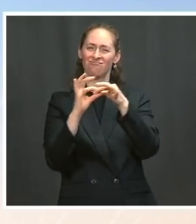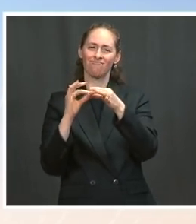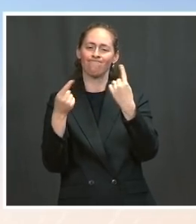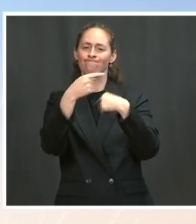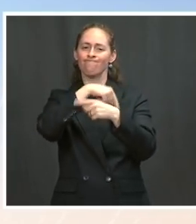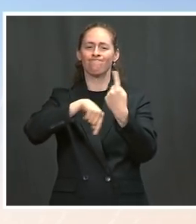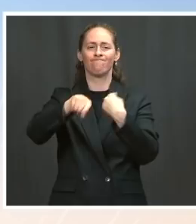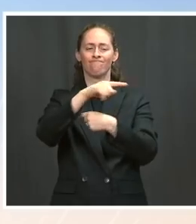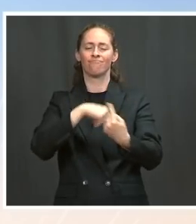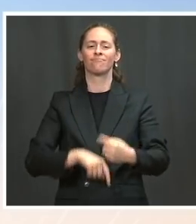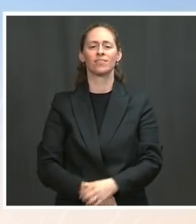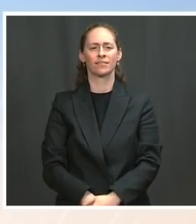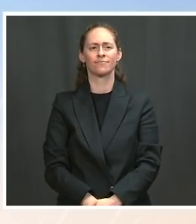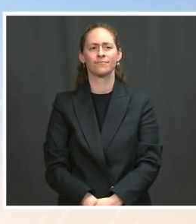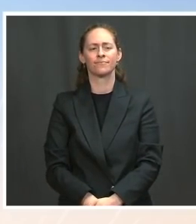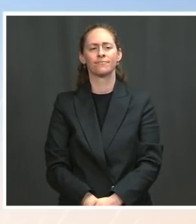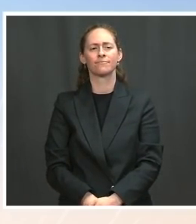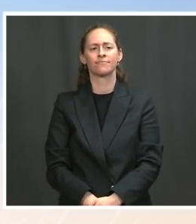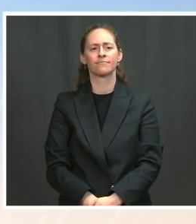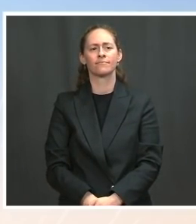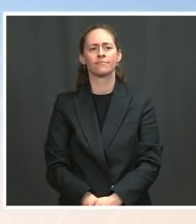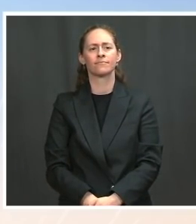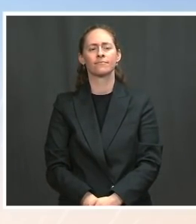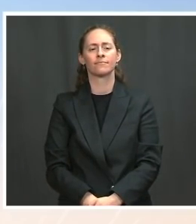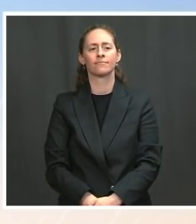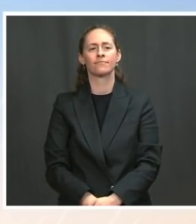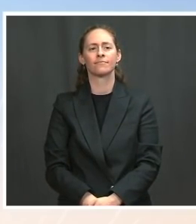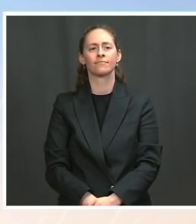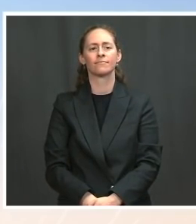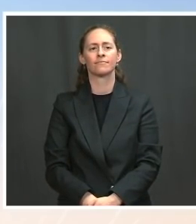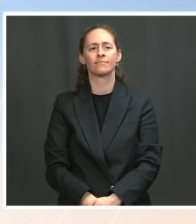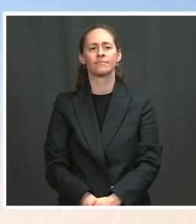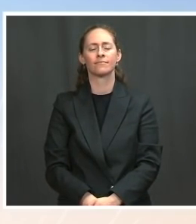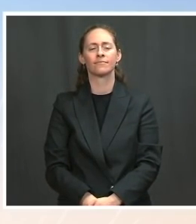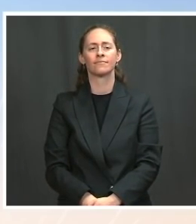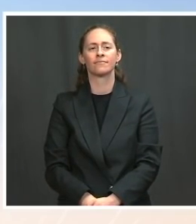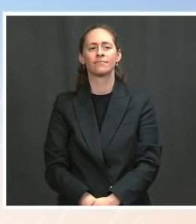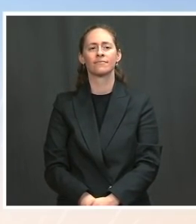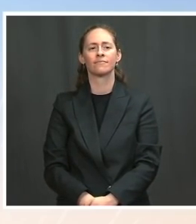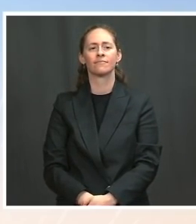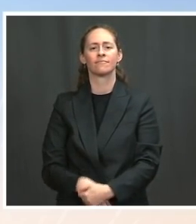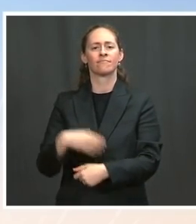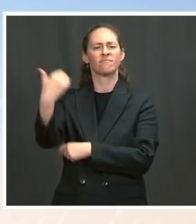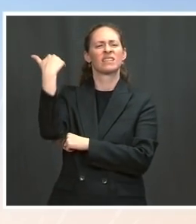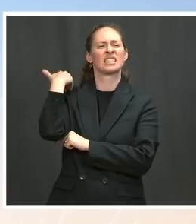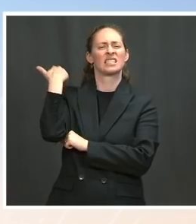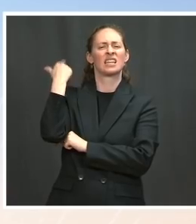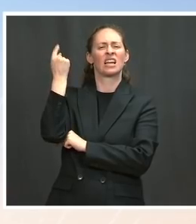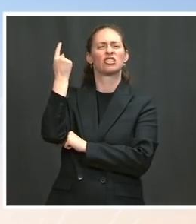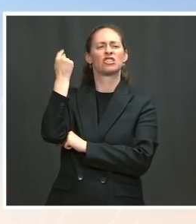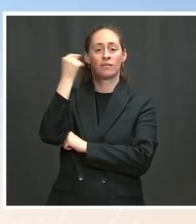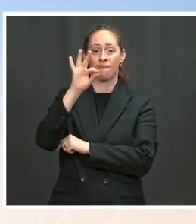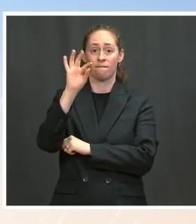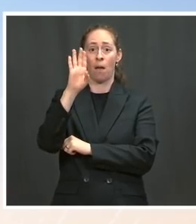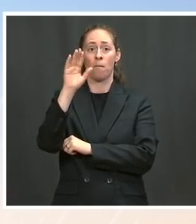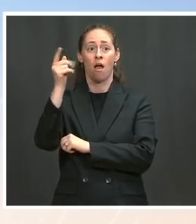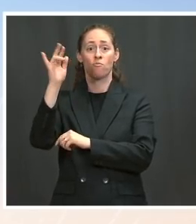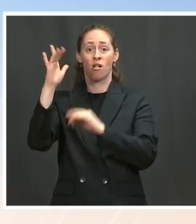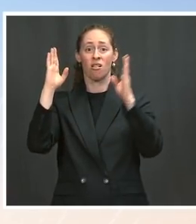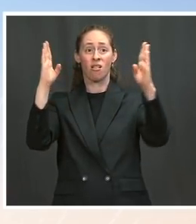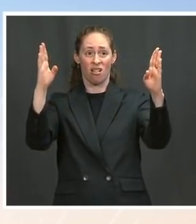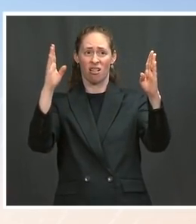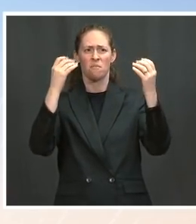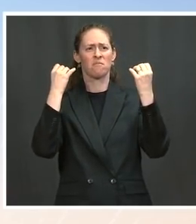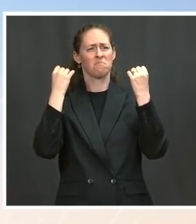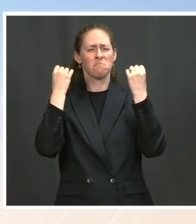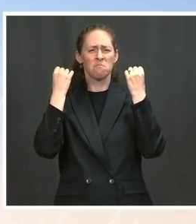April of 2020, 4.2 million women dropped out of the labor force, in large part due to